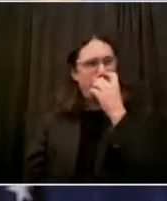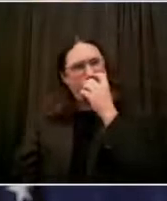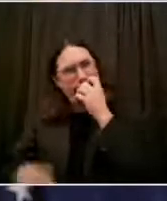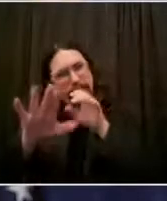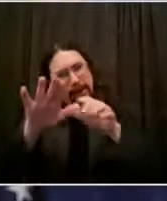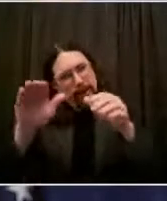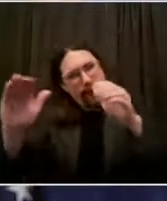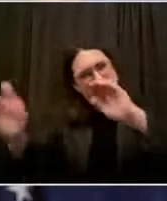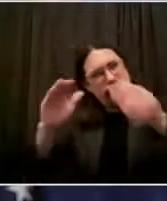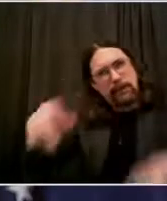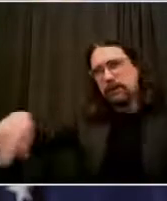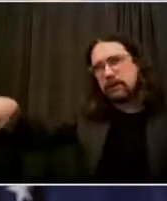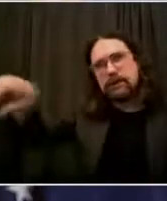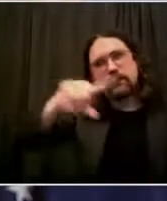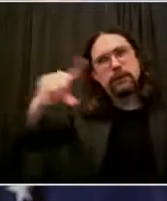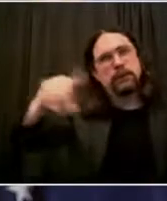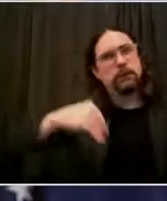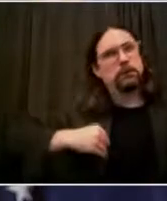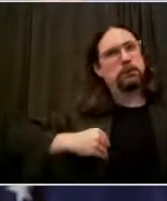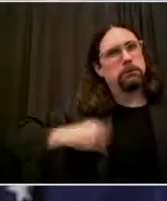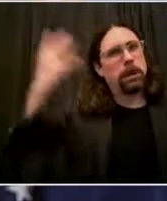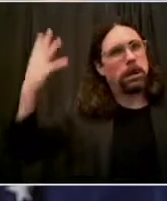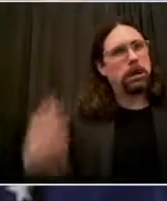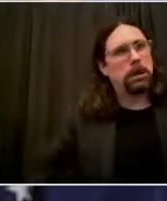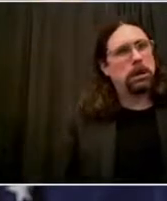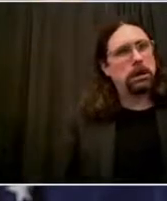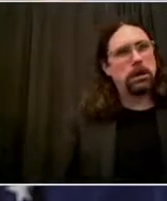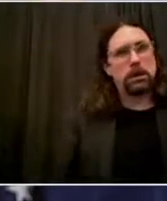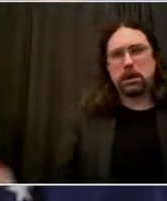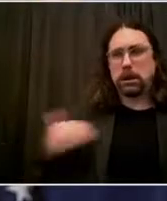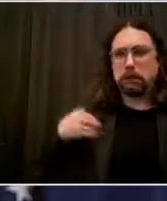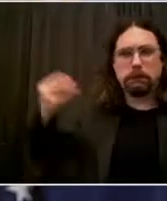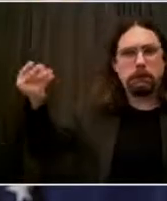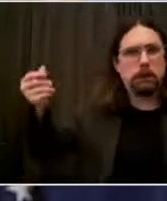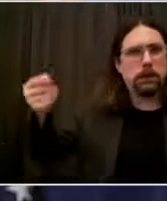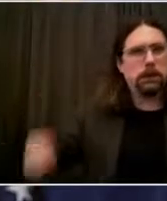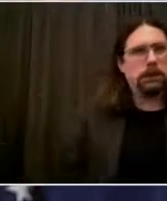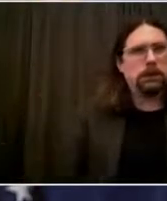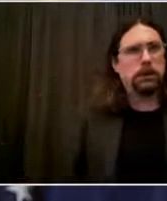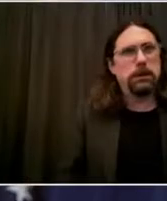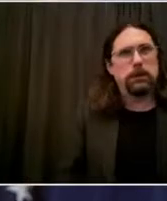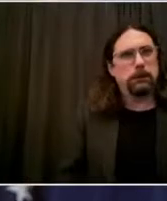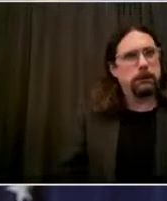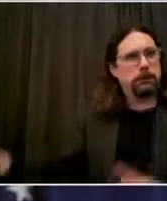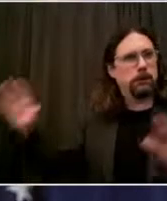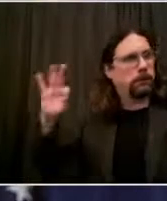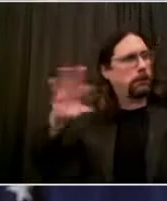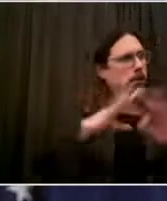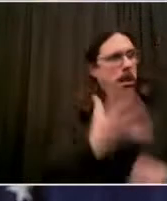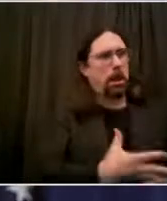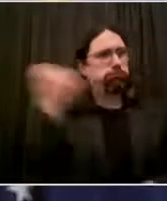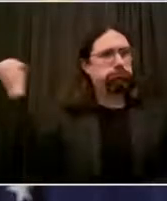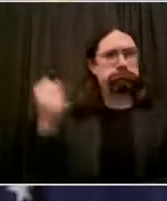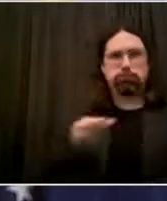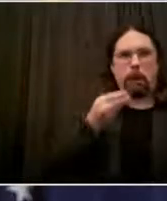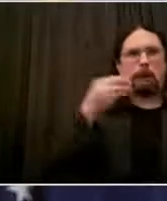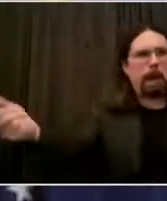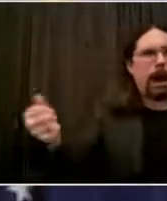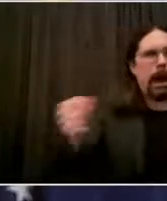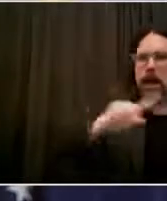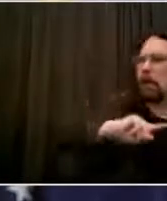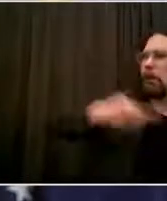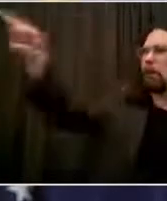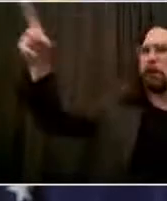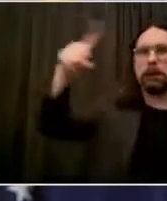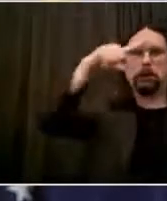that young people have. But in these communities, the opportunities are lacking,